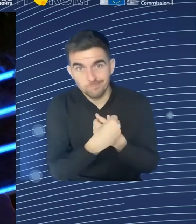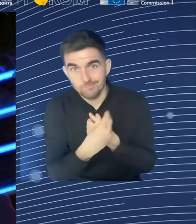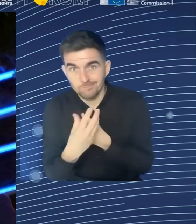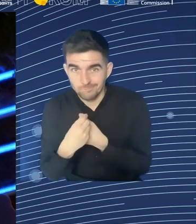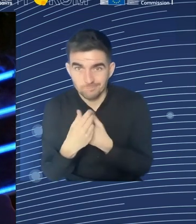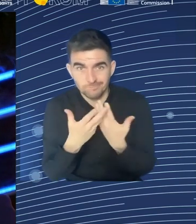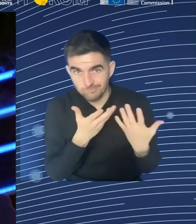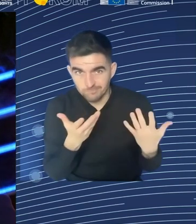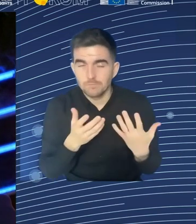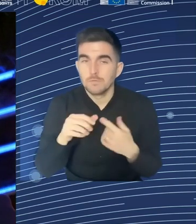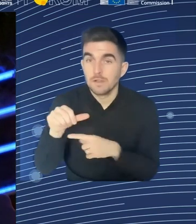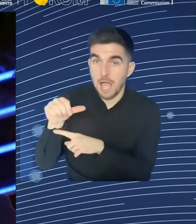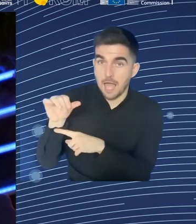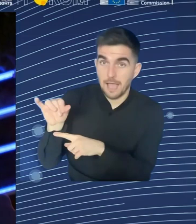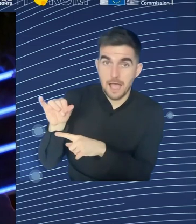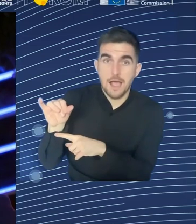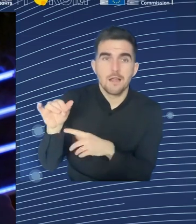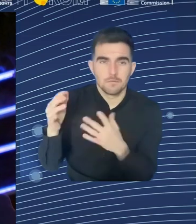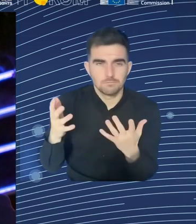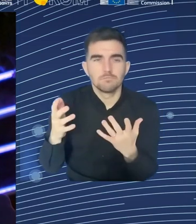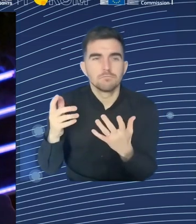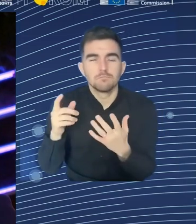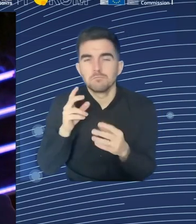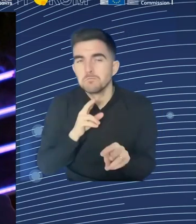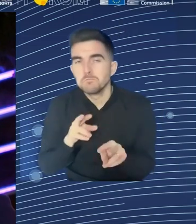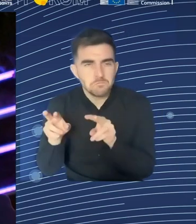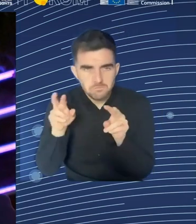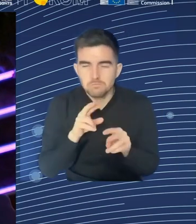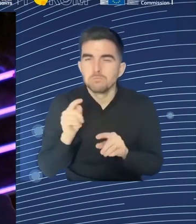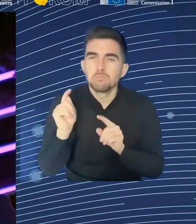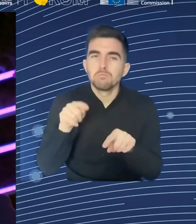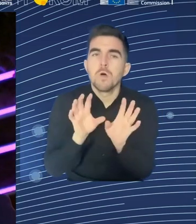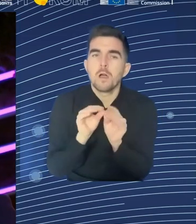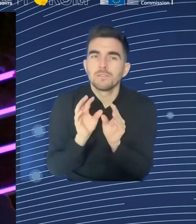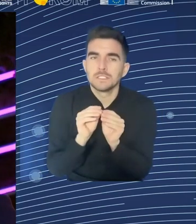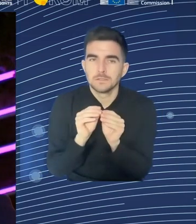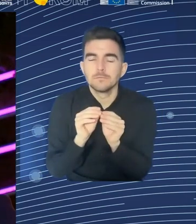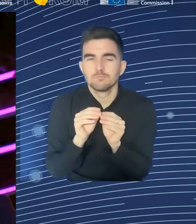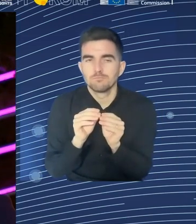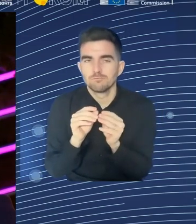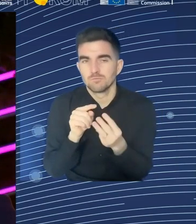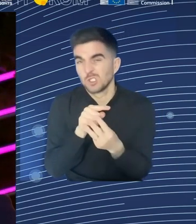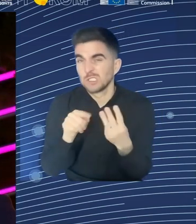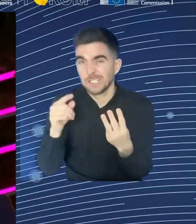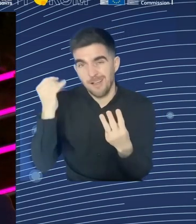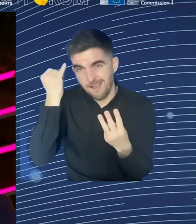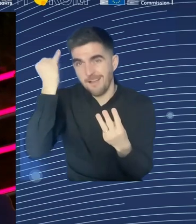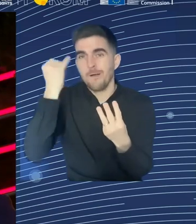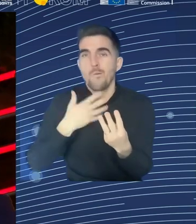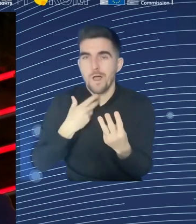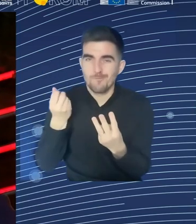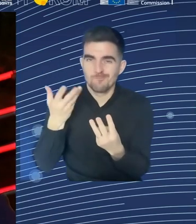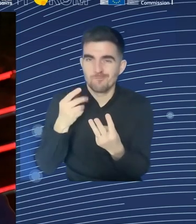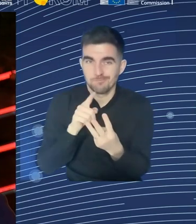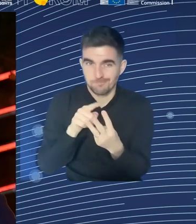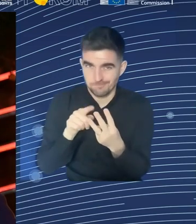to... reason I was anxious to be here is because this is a great report. We use it all year long. The information is incredibly important and